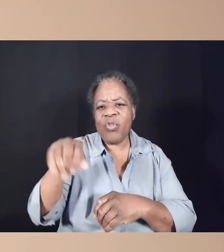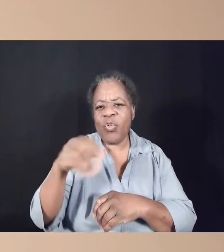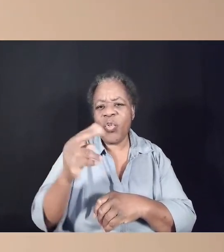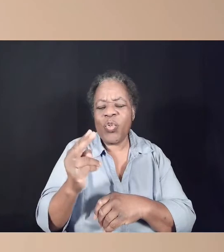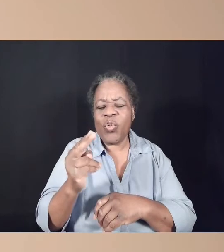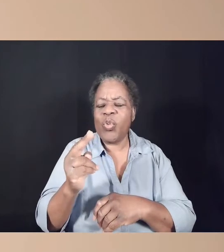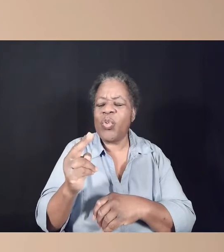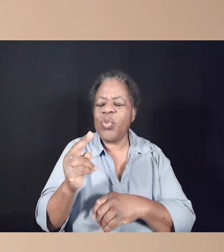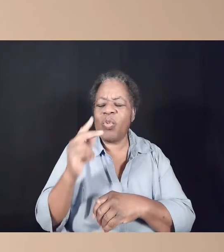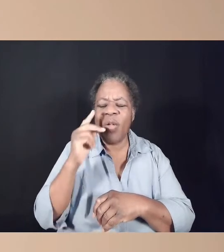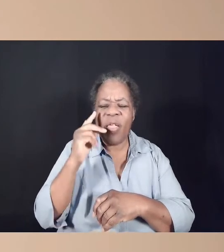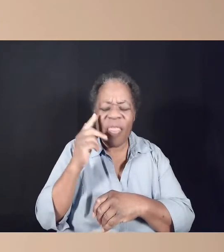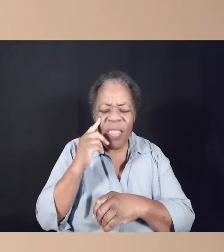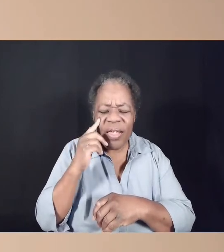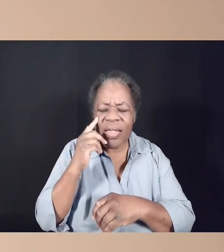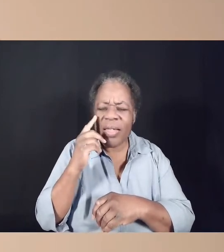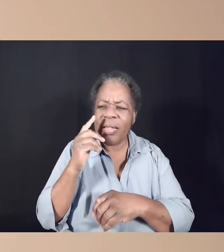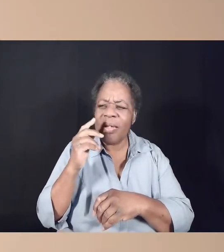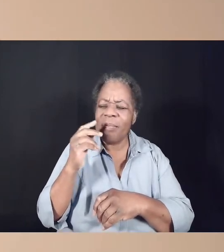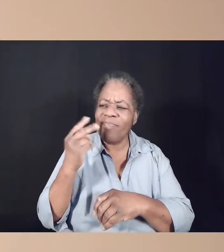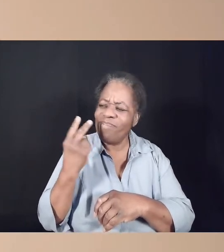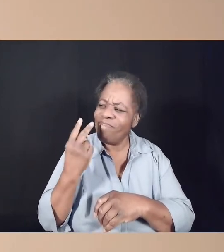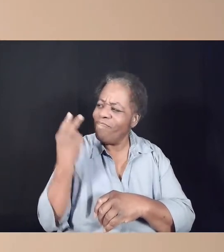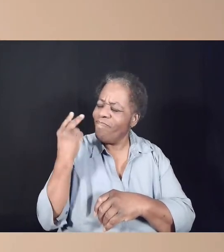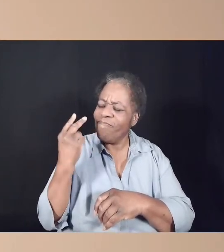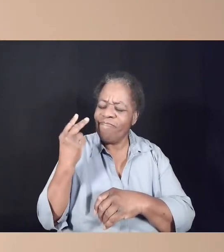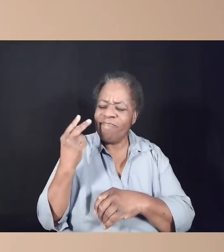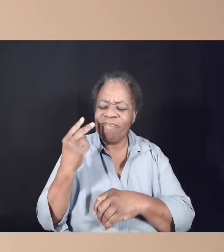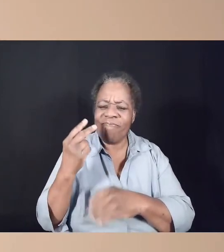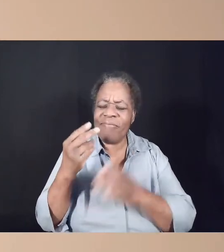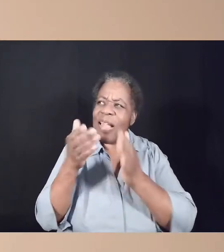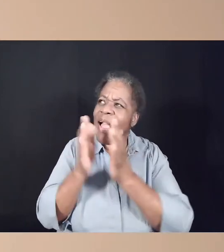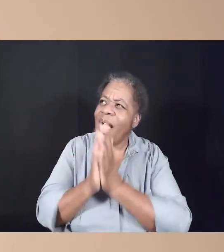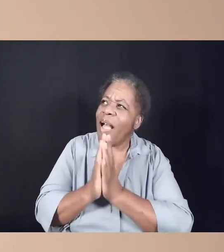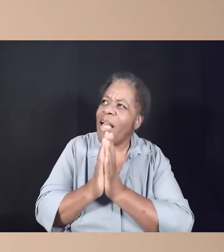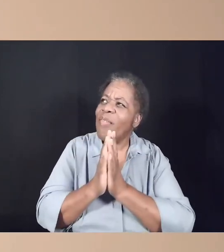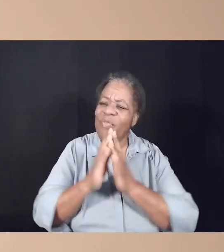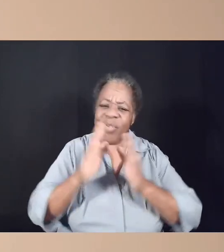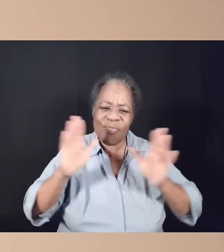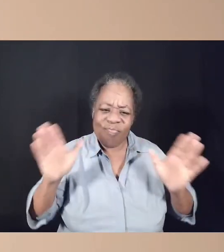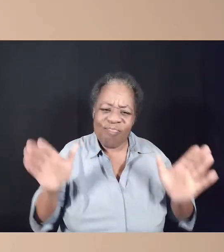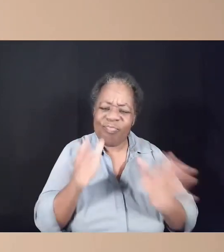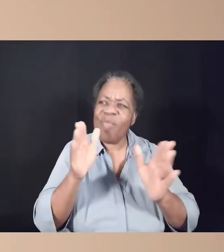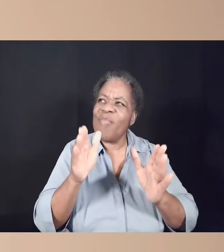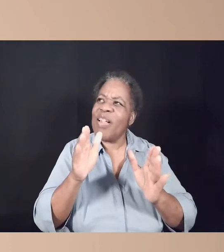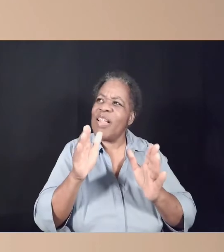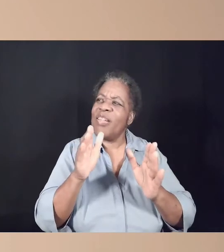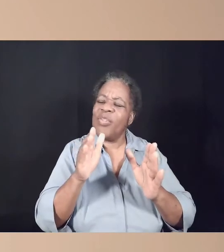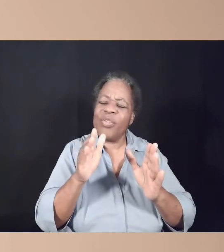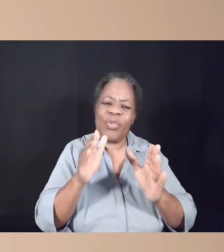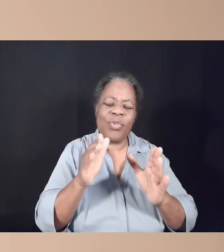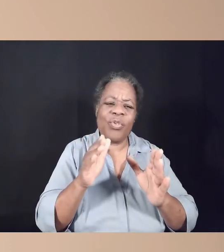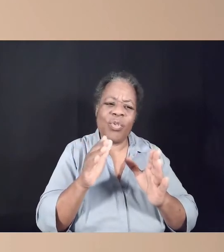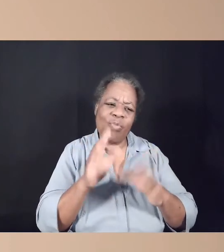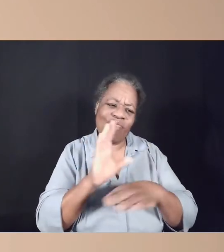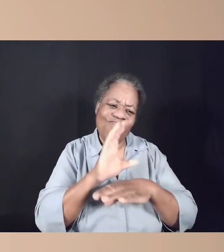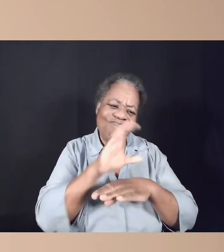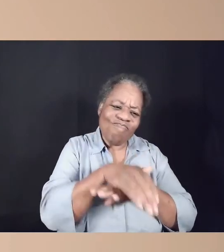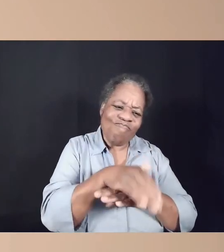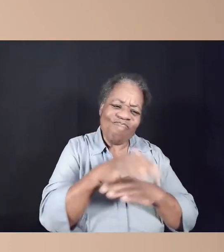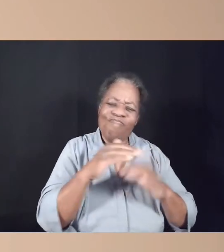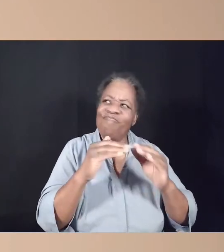for the courage and determination to follow his example in battling injustice and embodying gospel love.